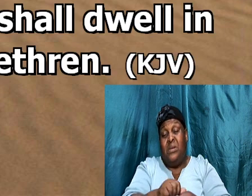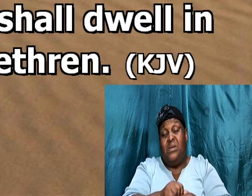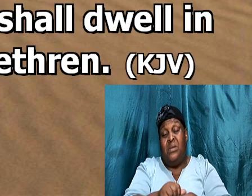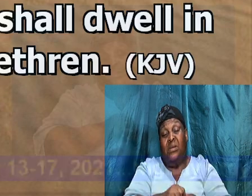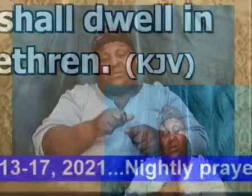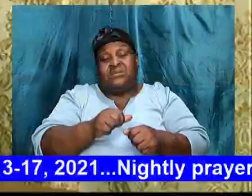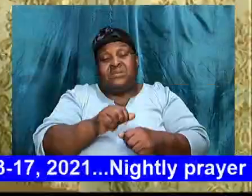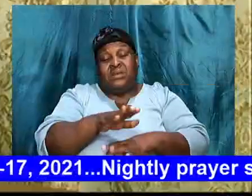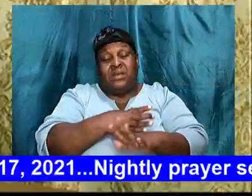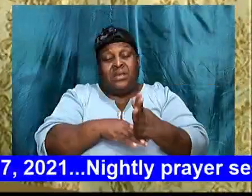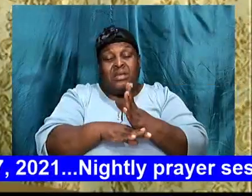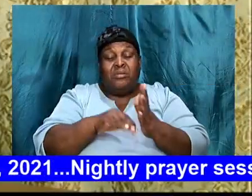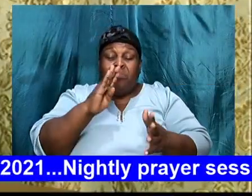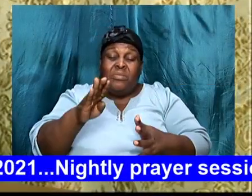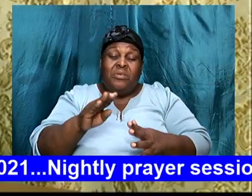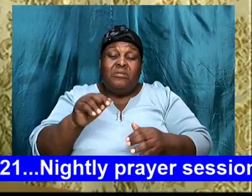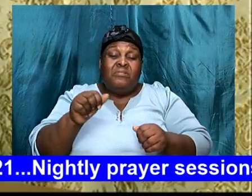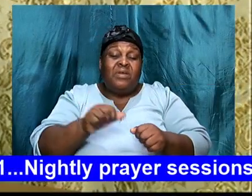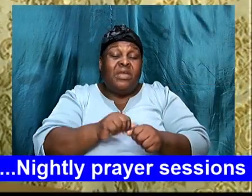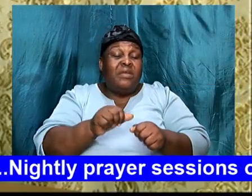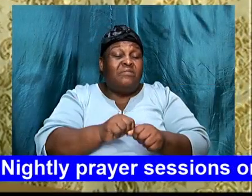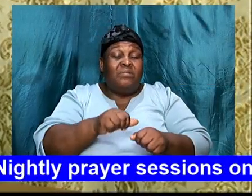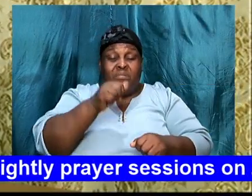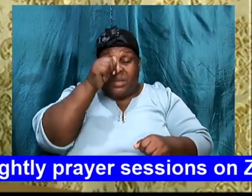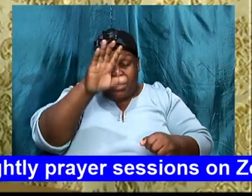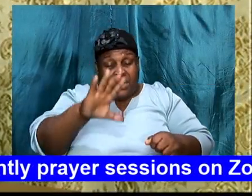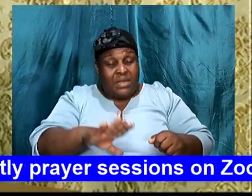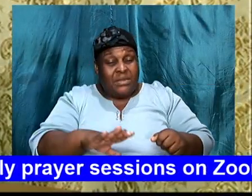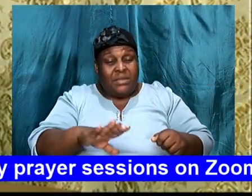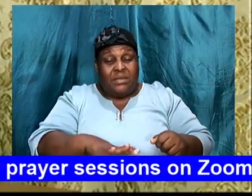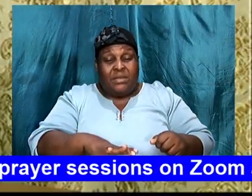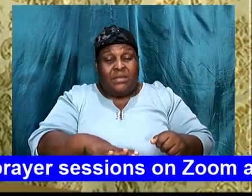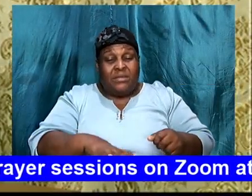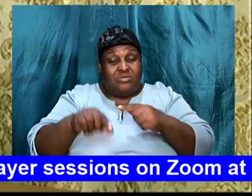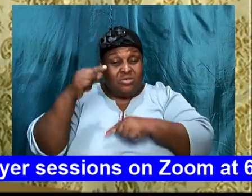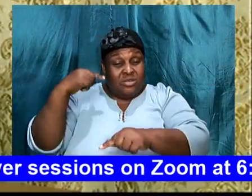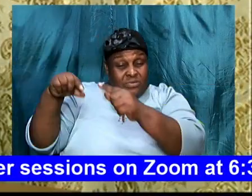The descendants, of Ishmael, are,